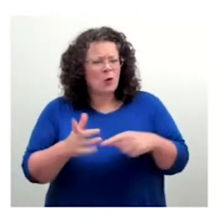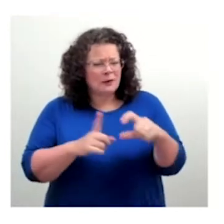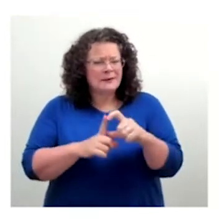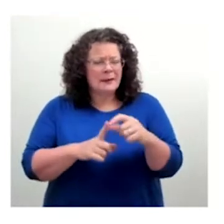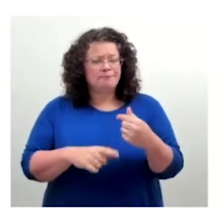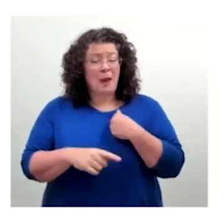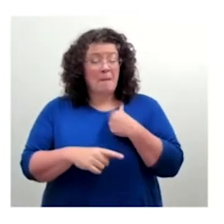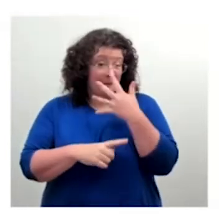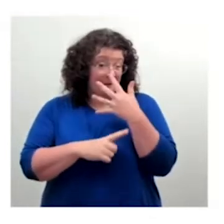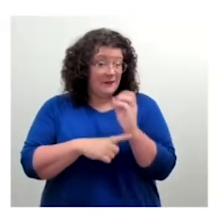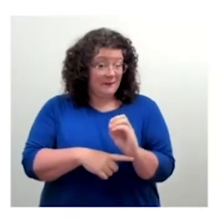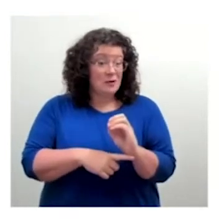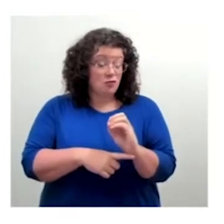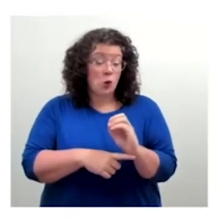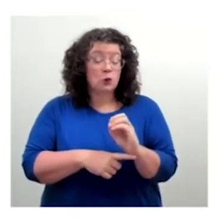Germanic accent.